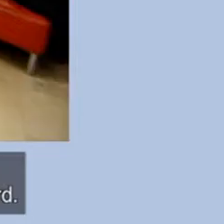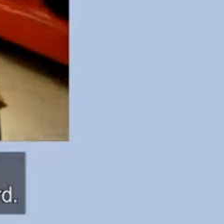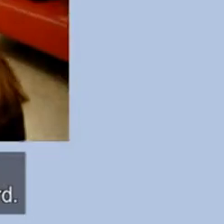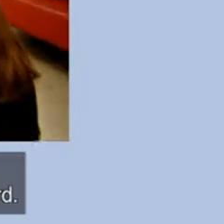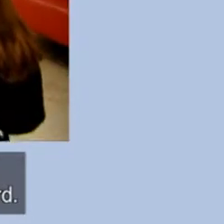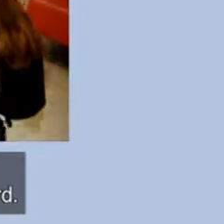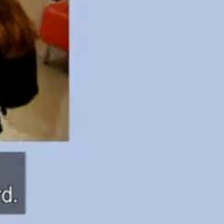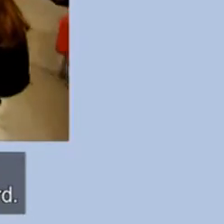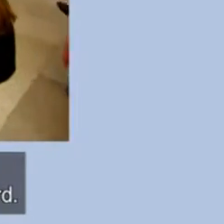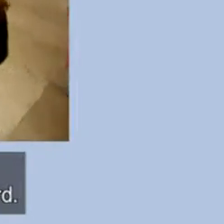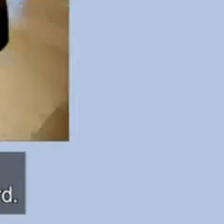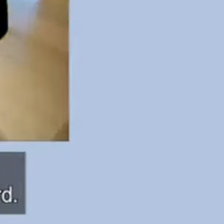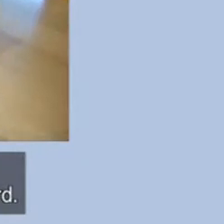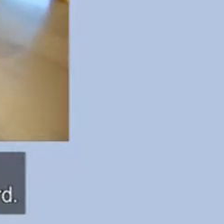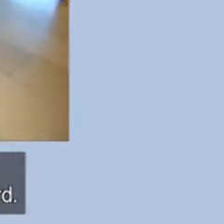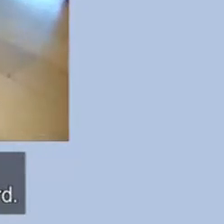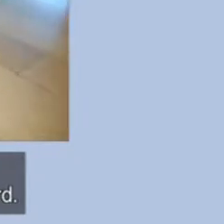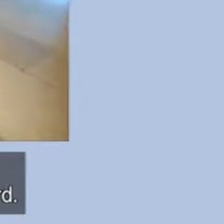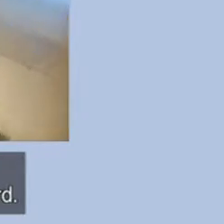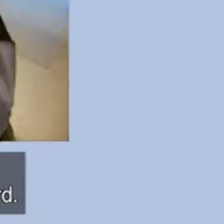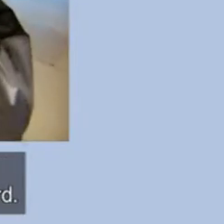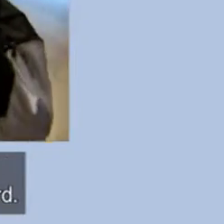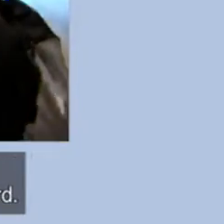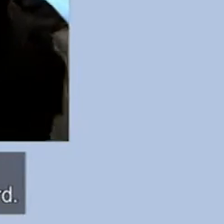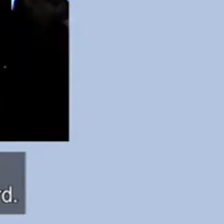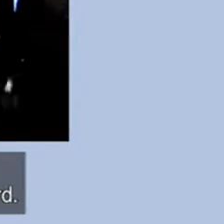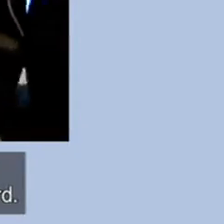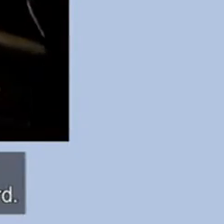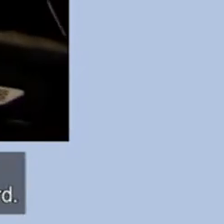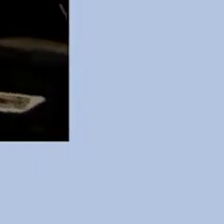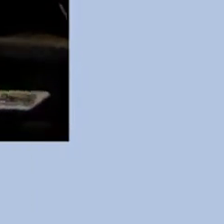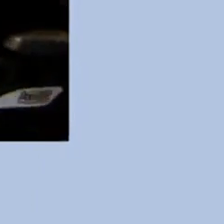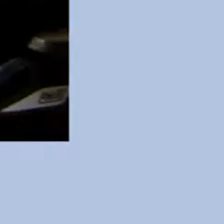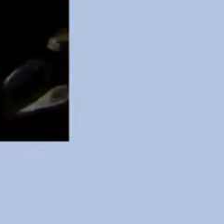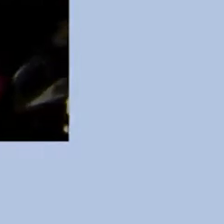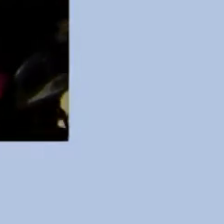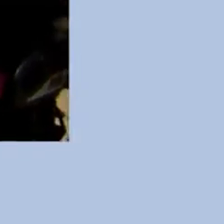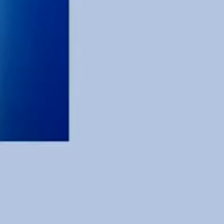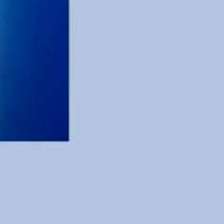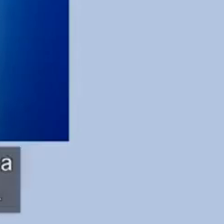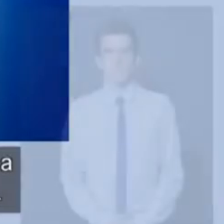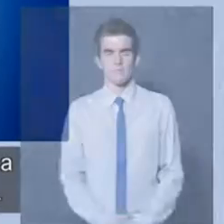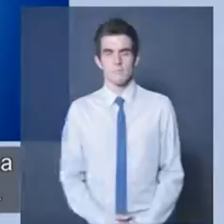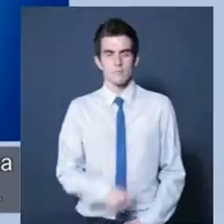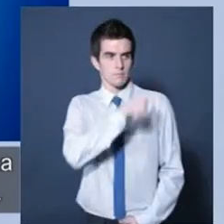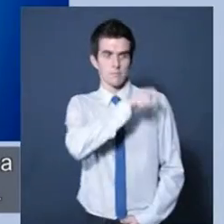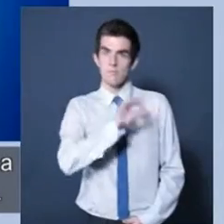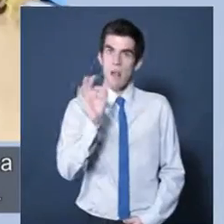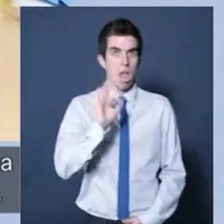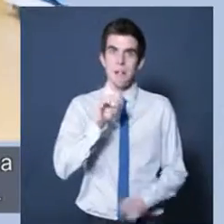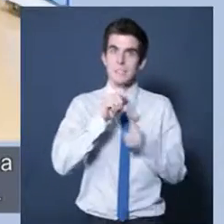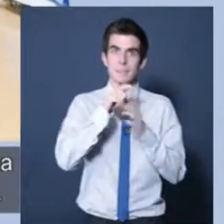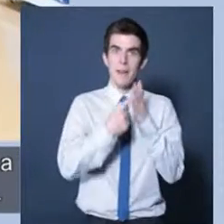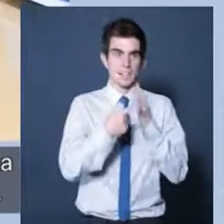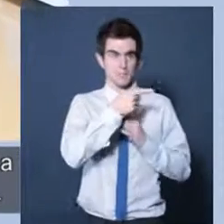access standards, it's broadened out to a much more comprehensive standard. If a non-disabled person